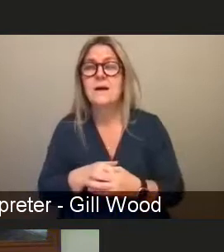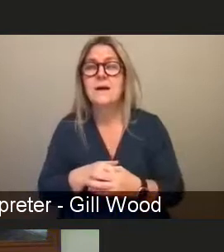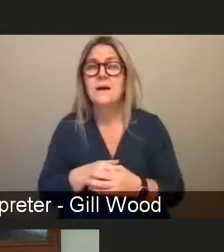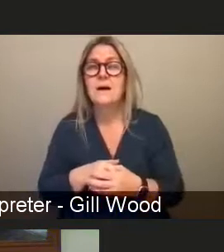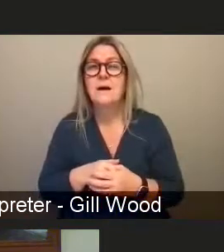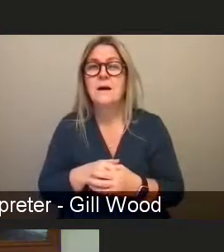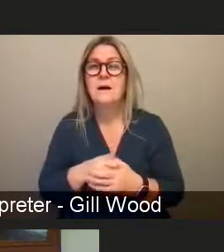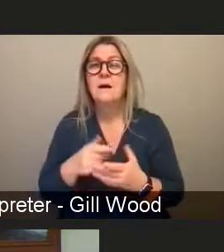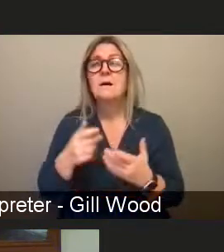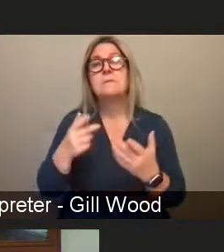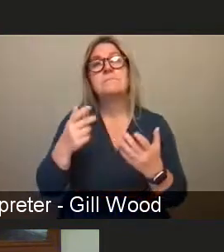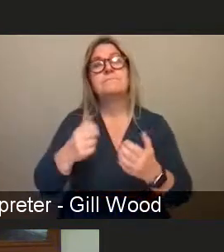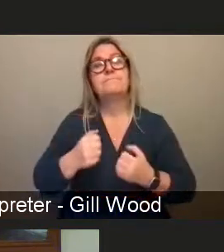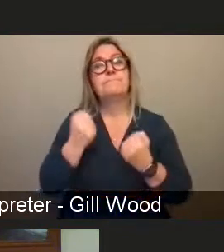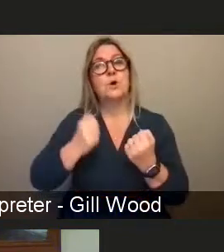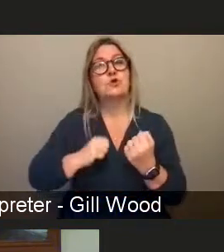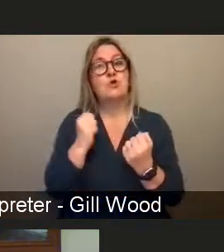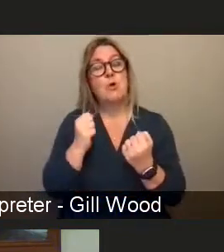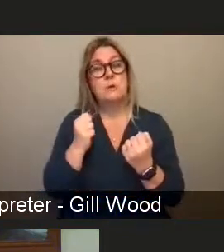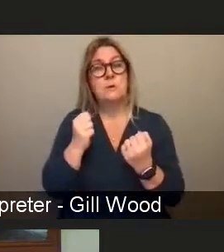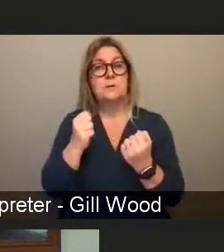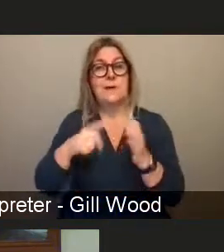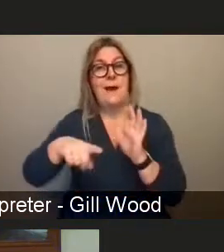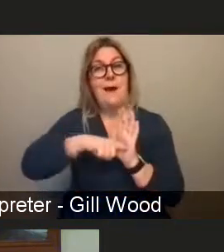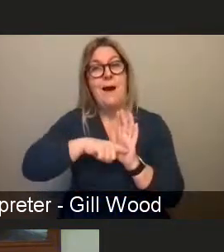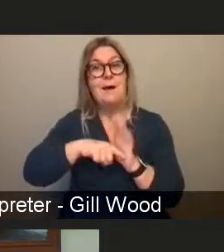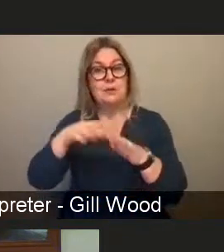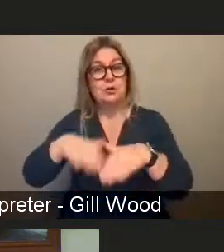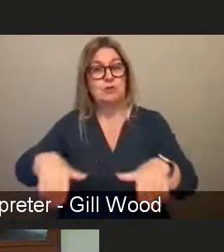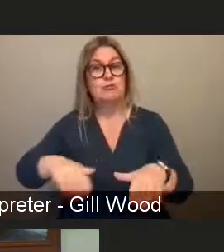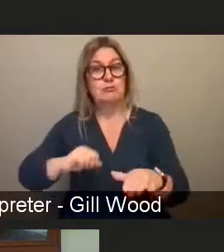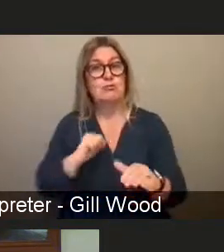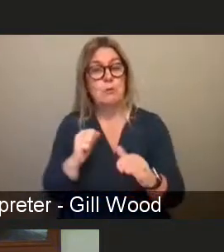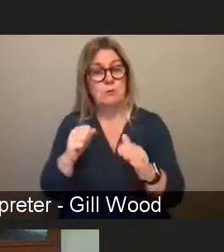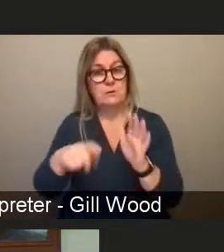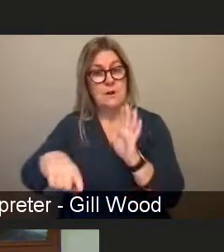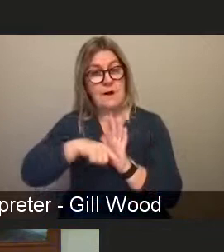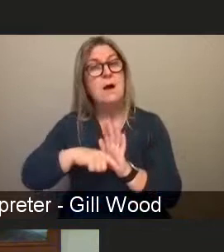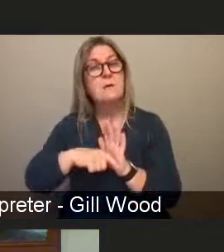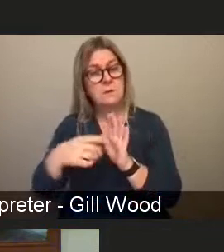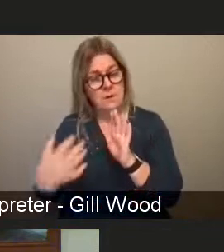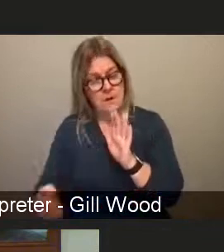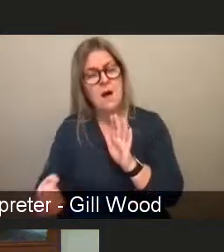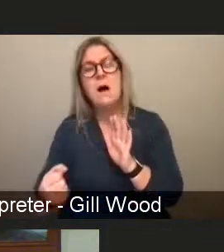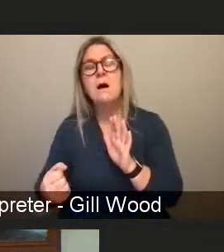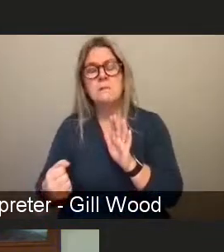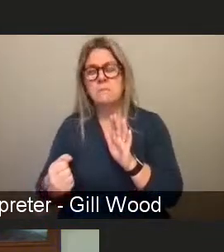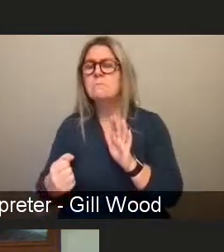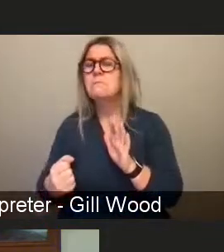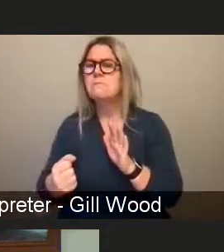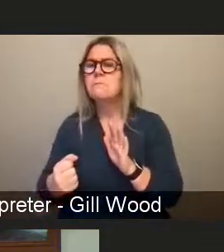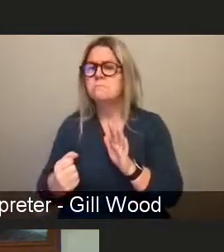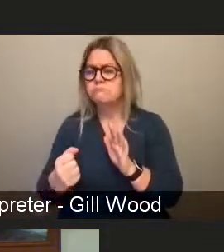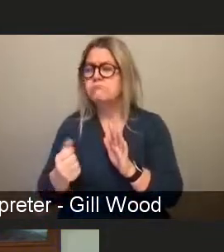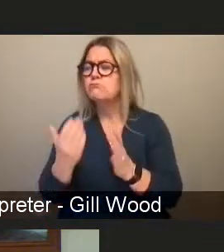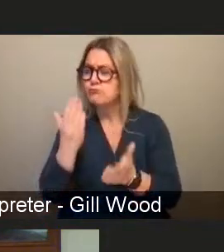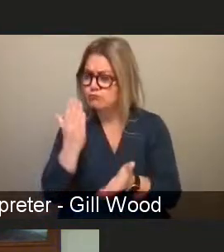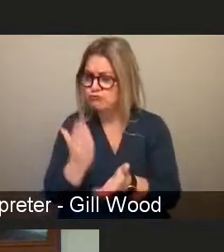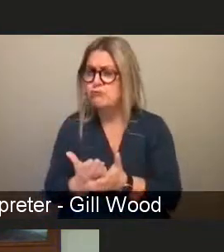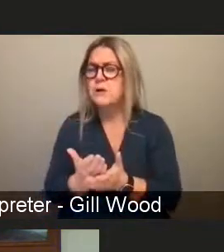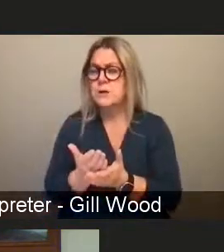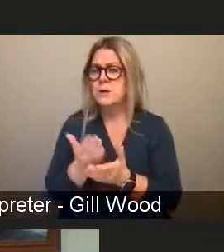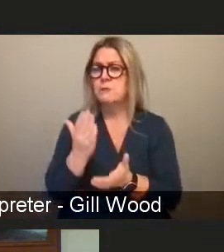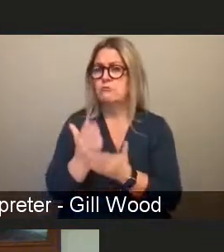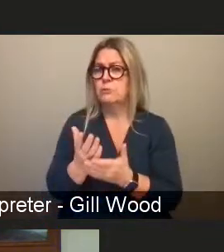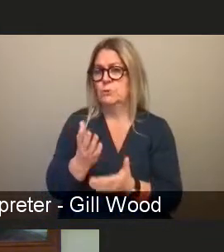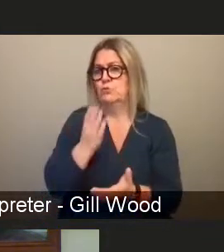scotland act which i think um uh uh has really expanded the possibilities of the